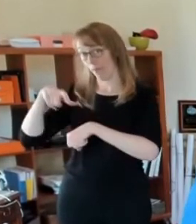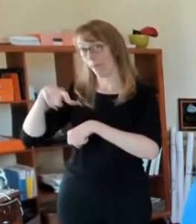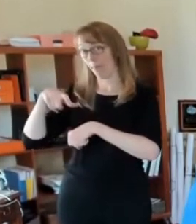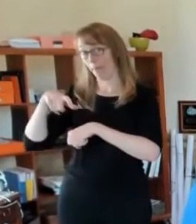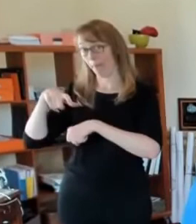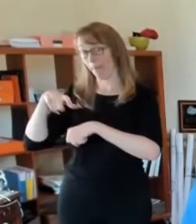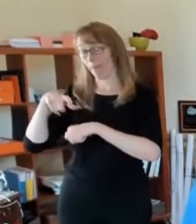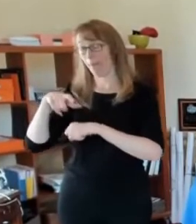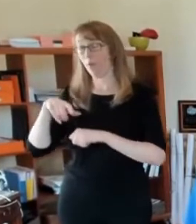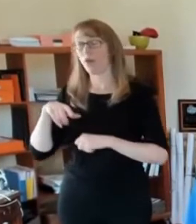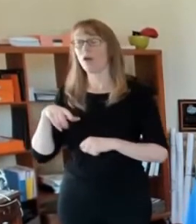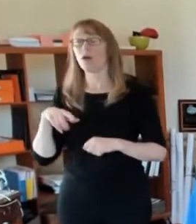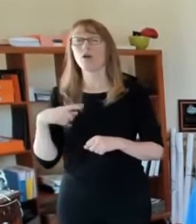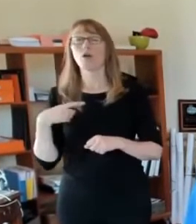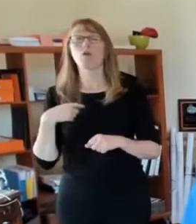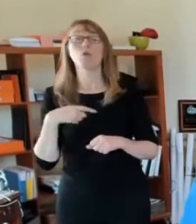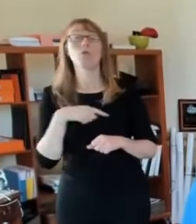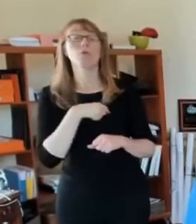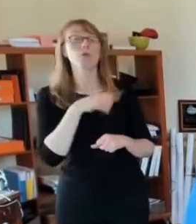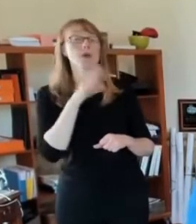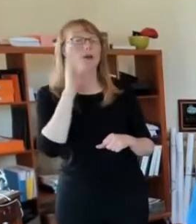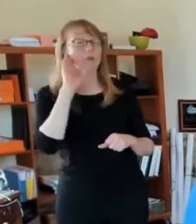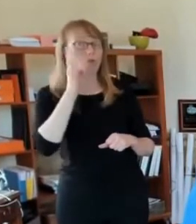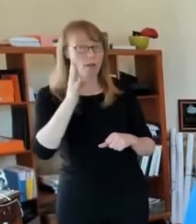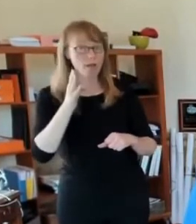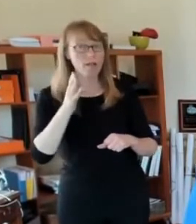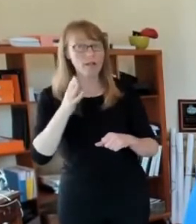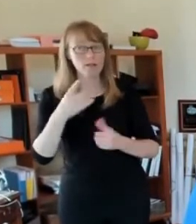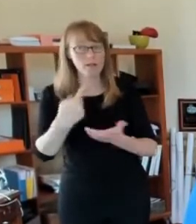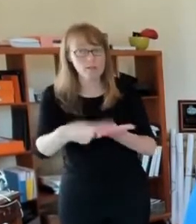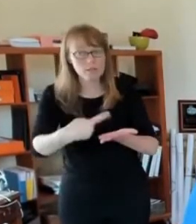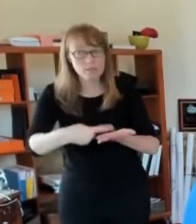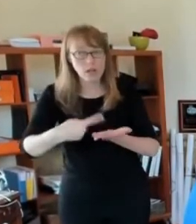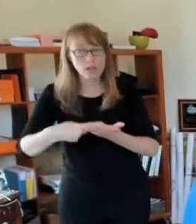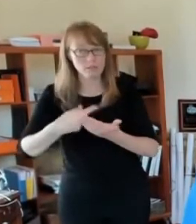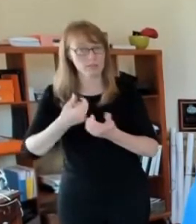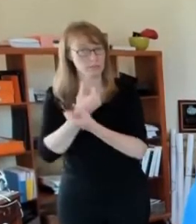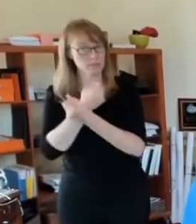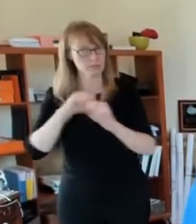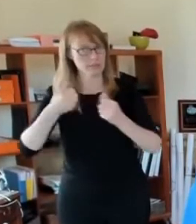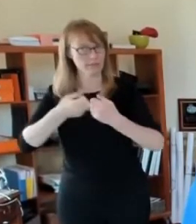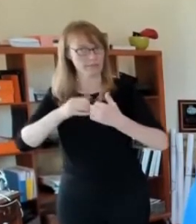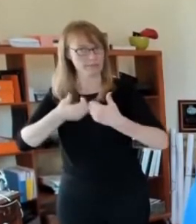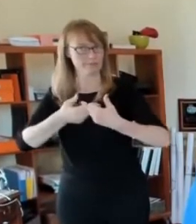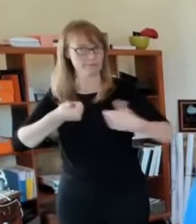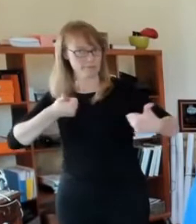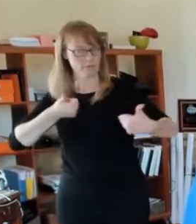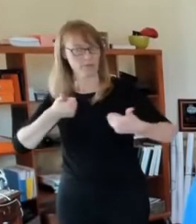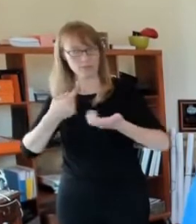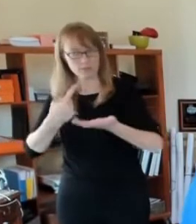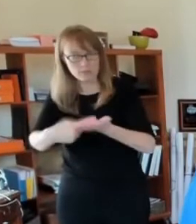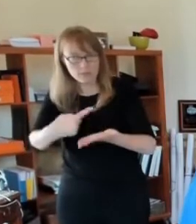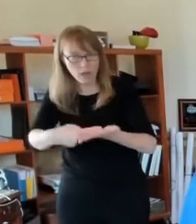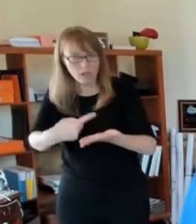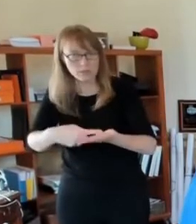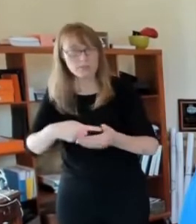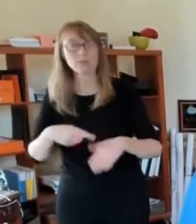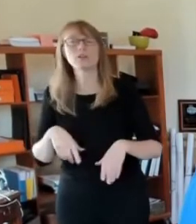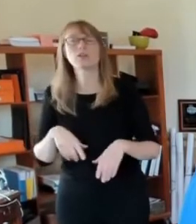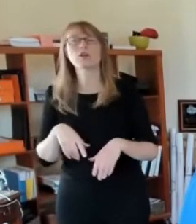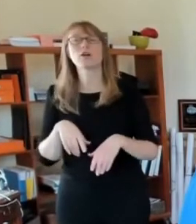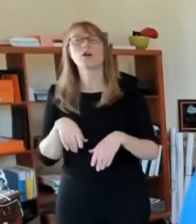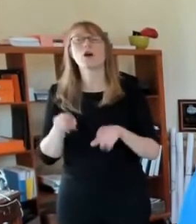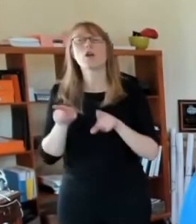safety distancing tabling, and we're going to do some canvassing in some of the areas that have been hard to count.